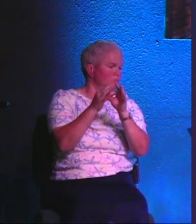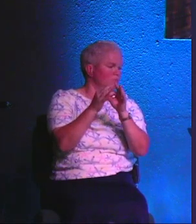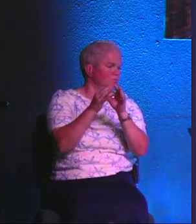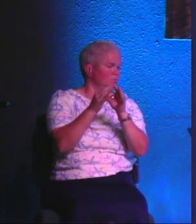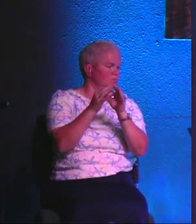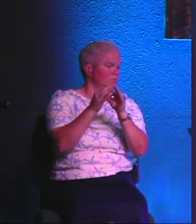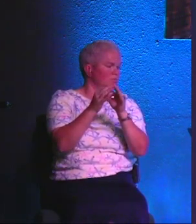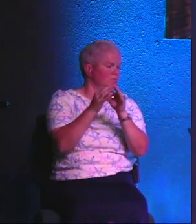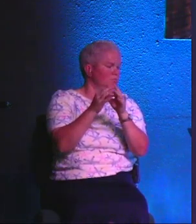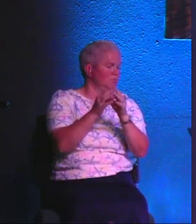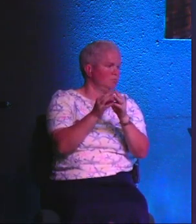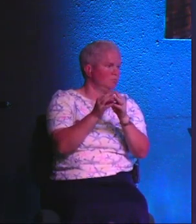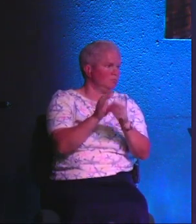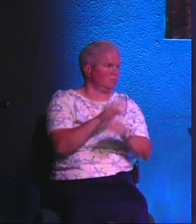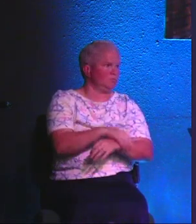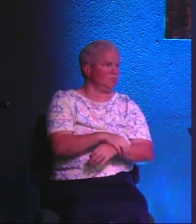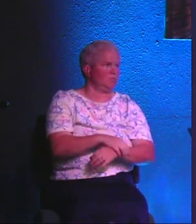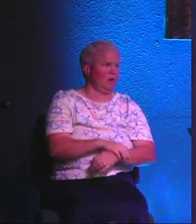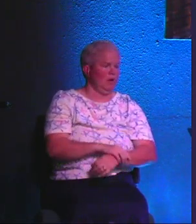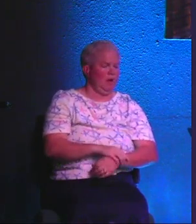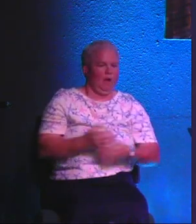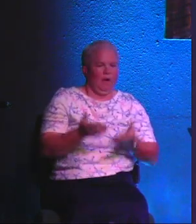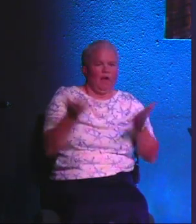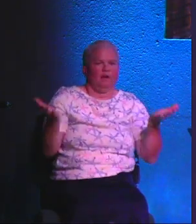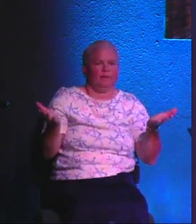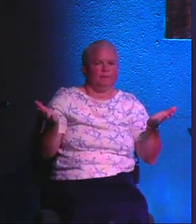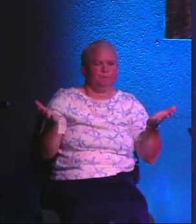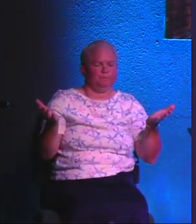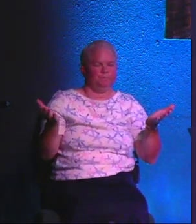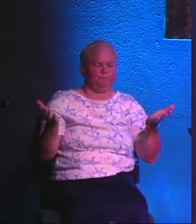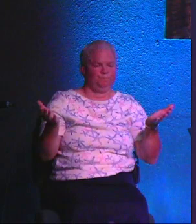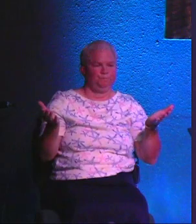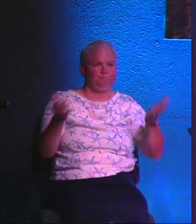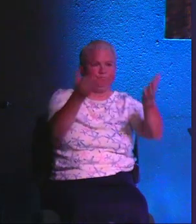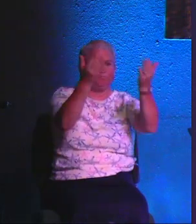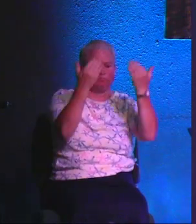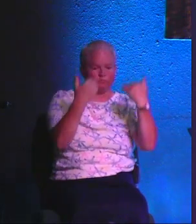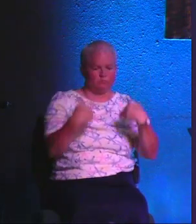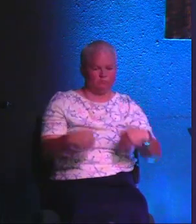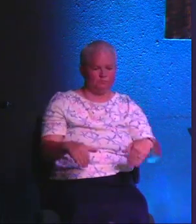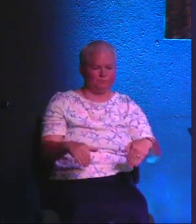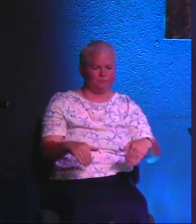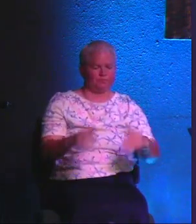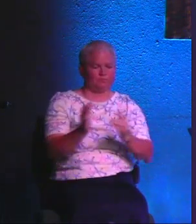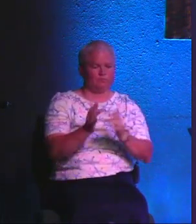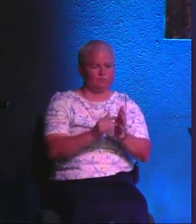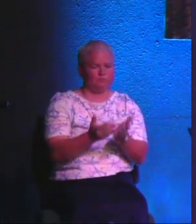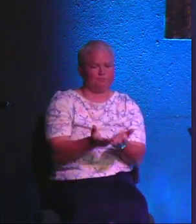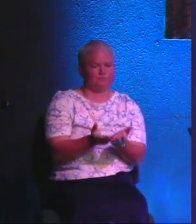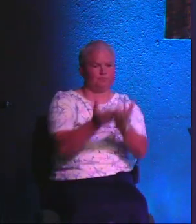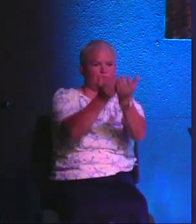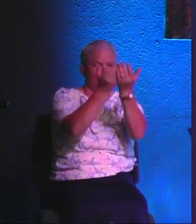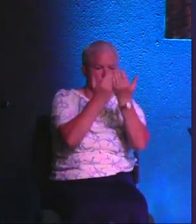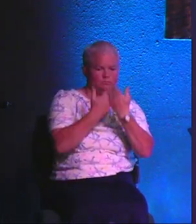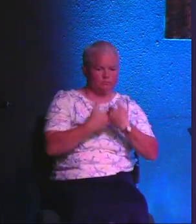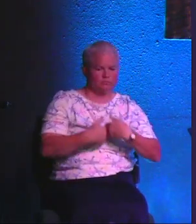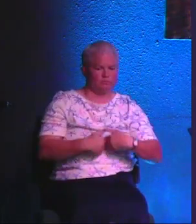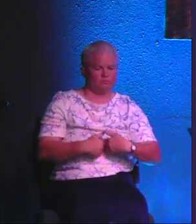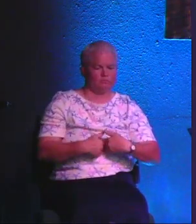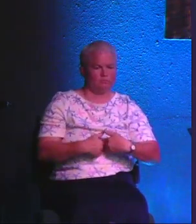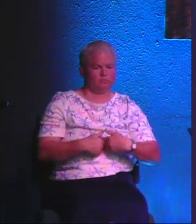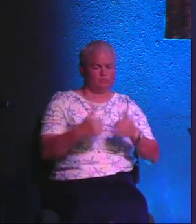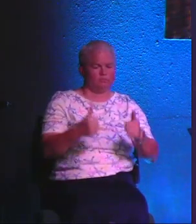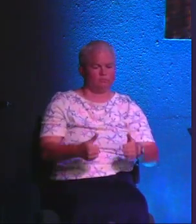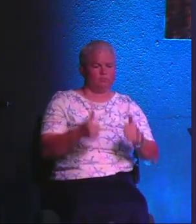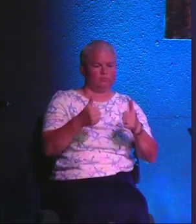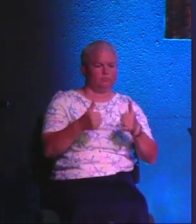will allow it to be. Will you be open and will you allow the text that we go through today to have